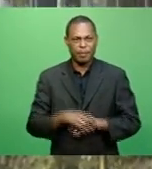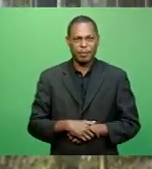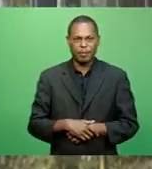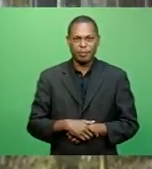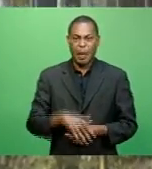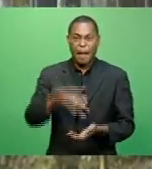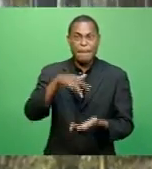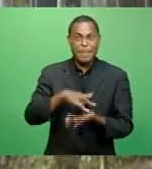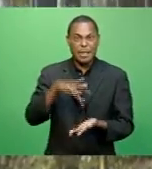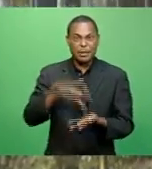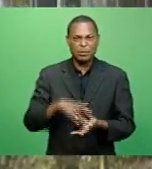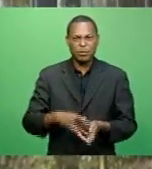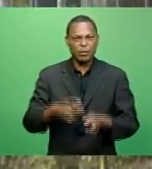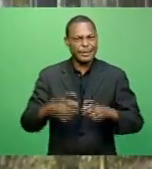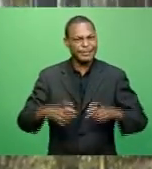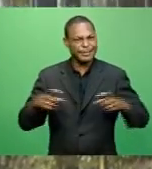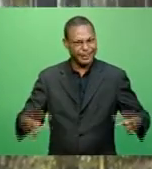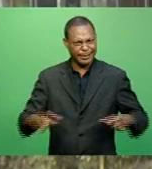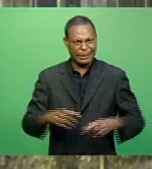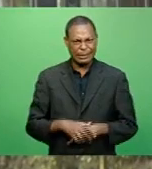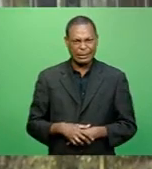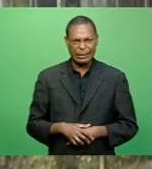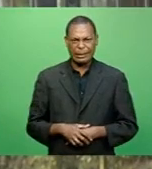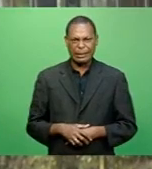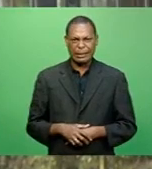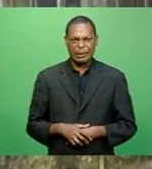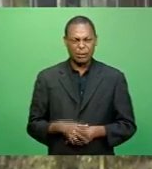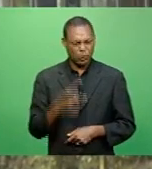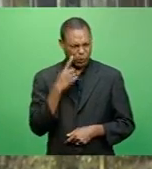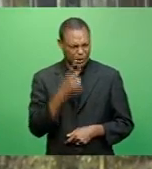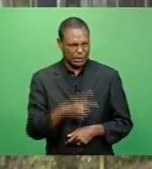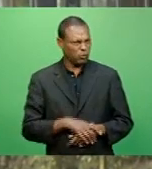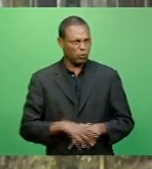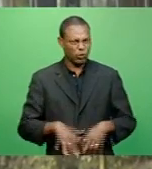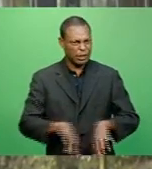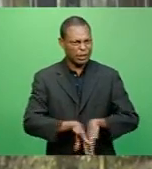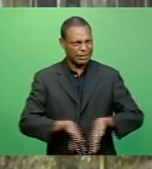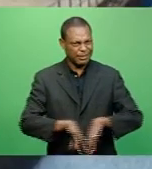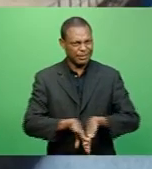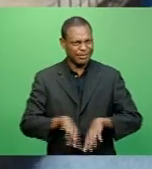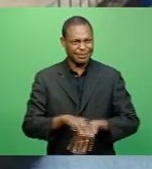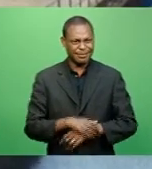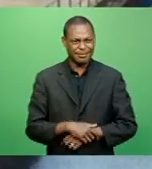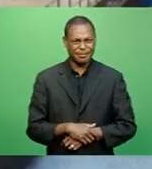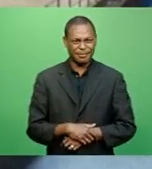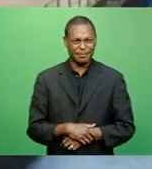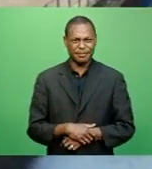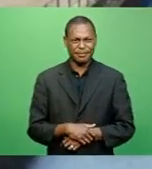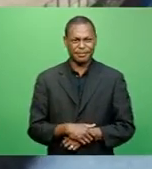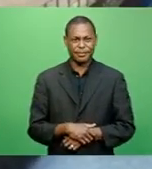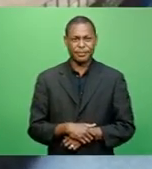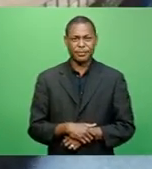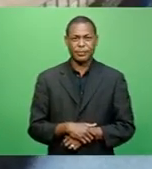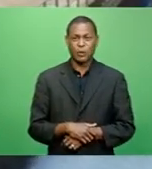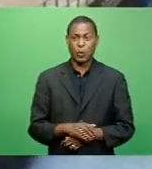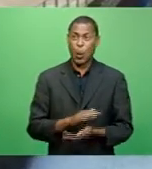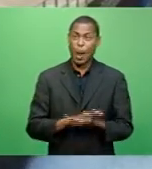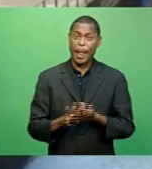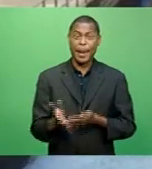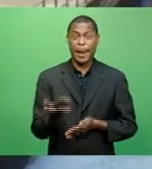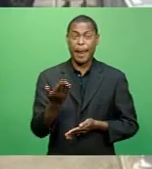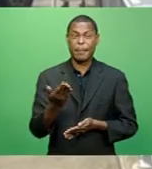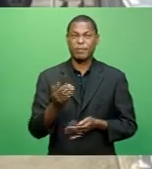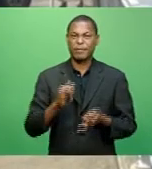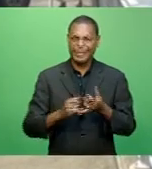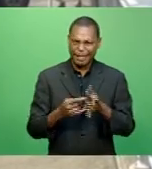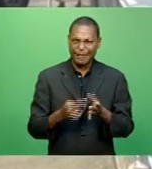think it's an eyesore. If a tourist happens to come and see, it's polluted. The cleanup is scheduled for Saturday, and people